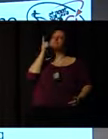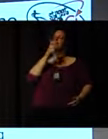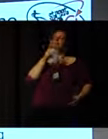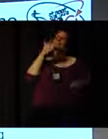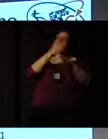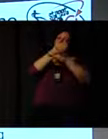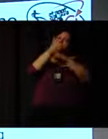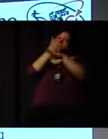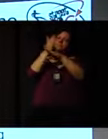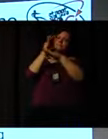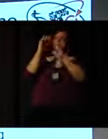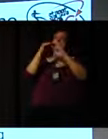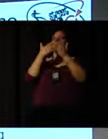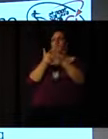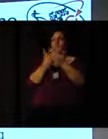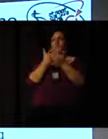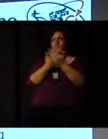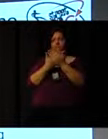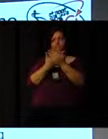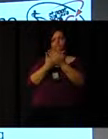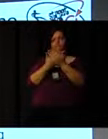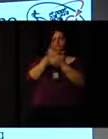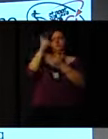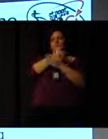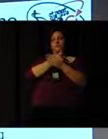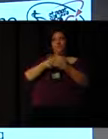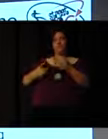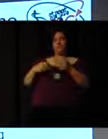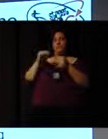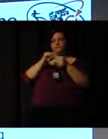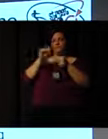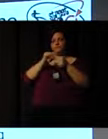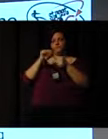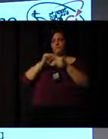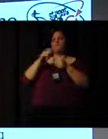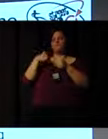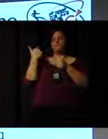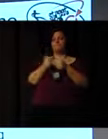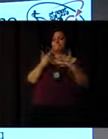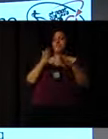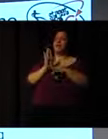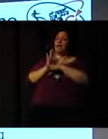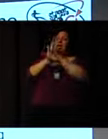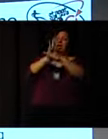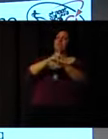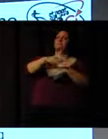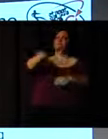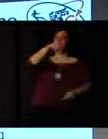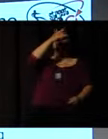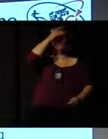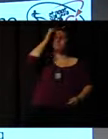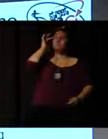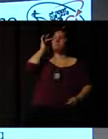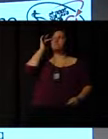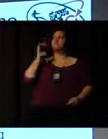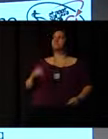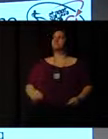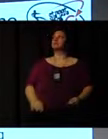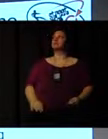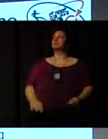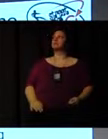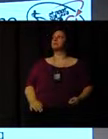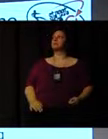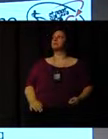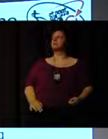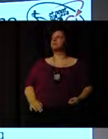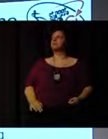behind them. So we're looking at ways to make all the qualifications and the training we do sort of validated. So it helps them be able